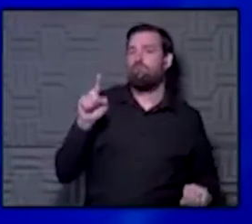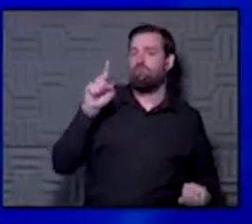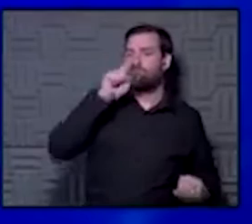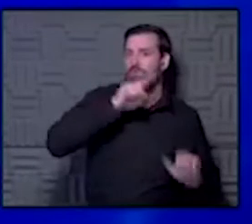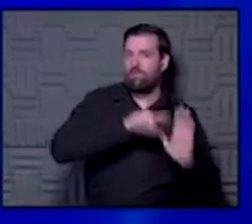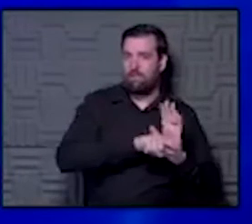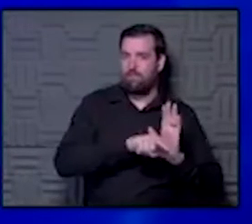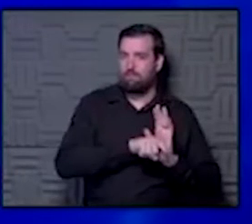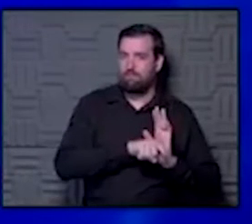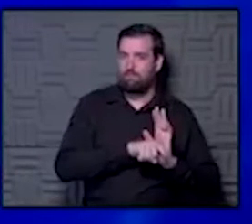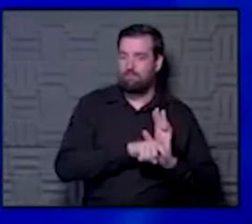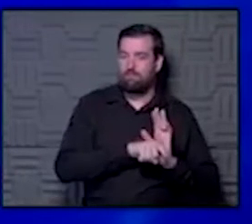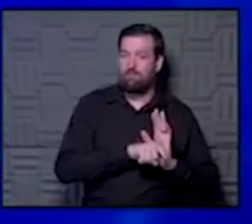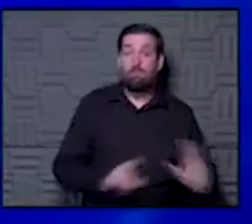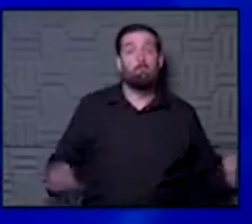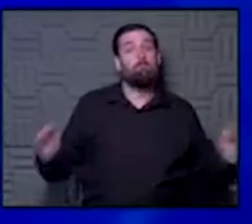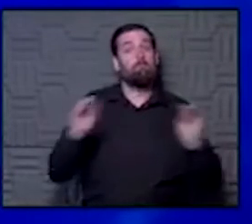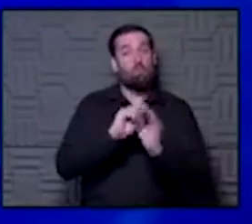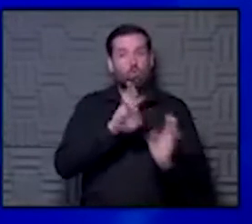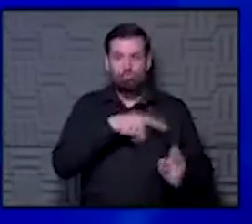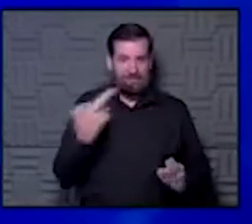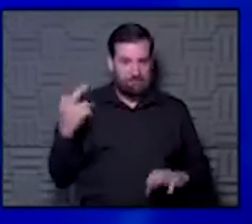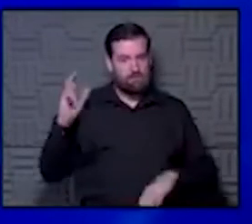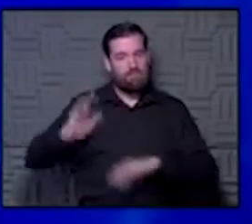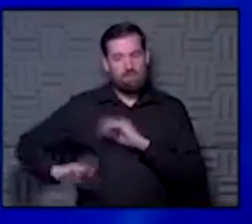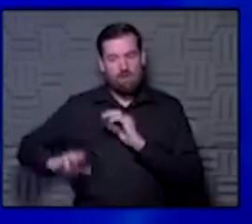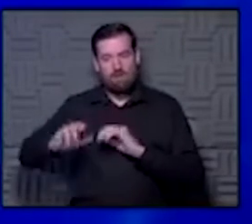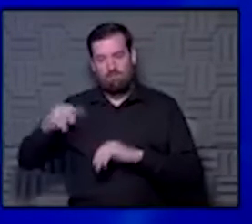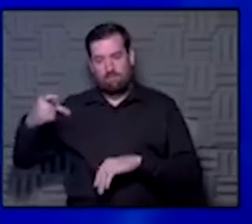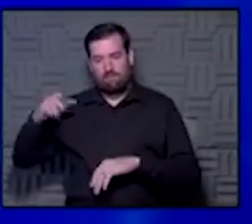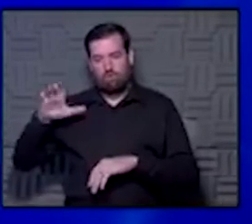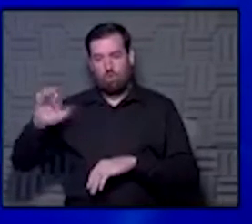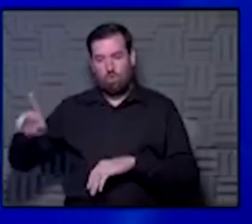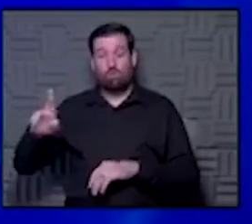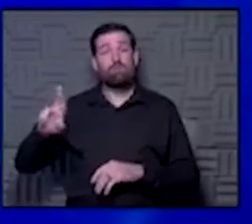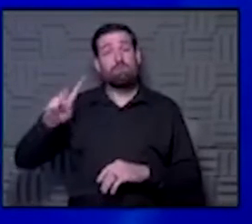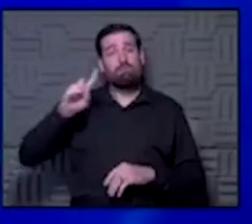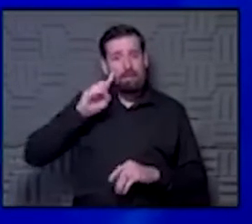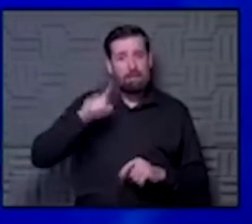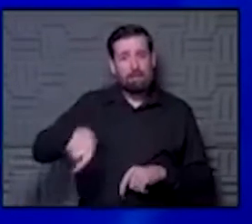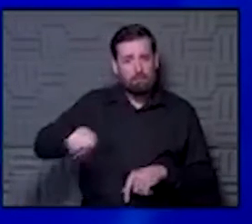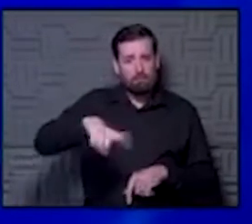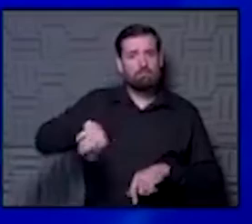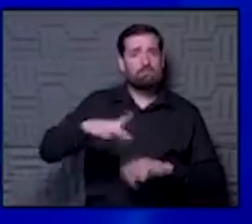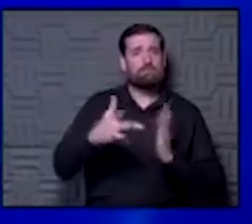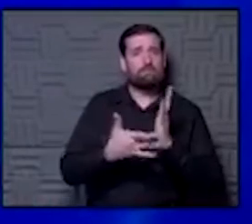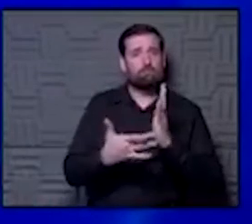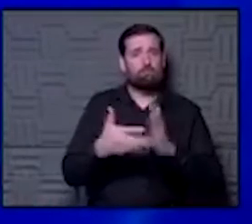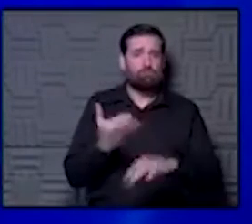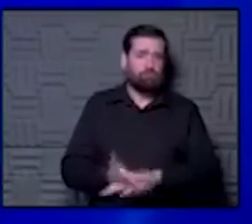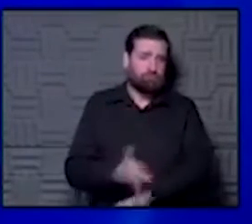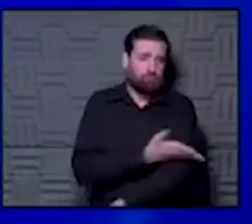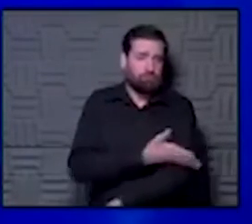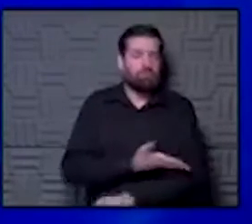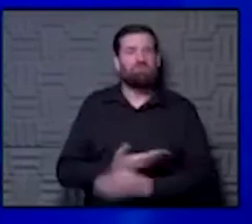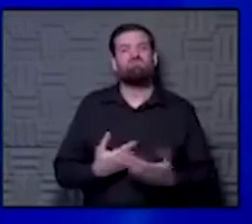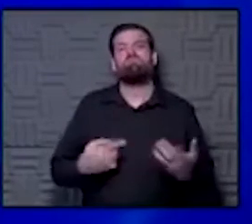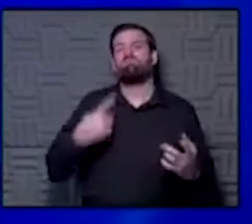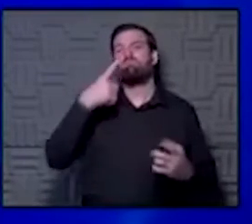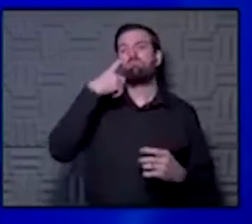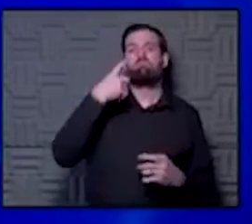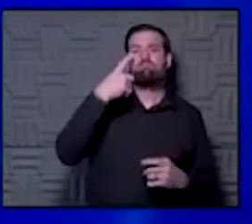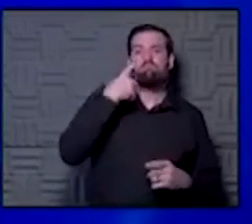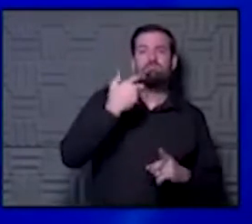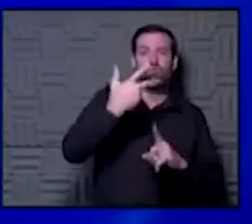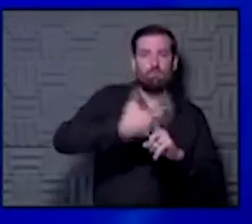It's much higher than what we do with the nasal swab today. I do think this technology is getting a lot better, though. And I'm going to bet in three to six months, this